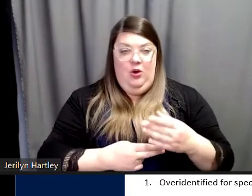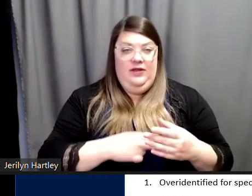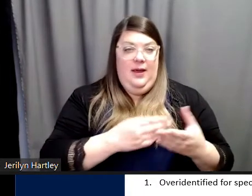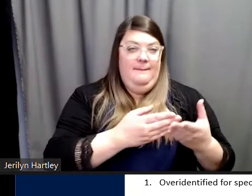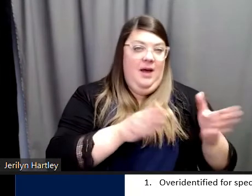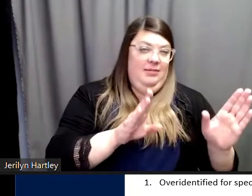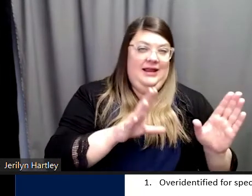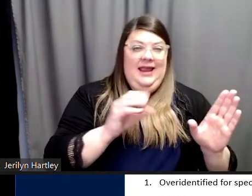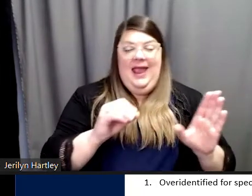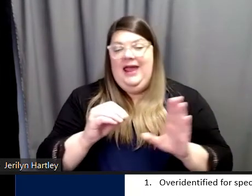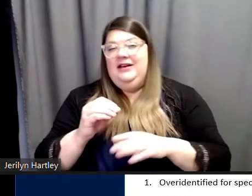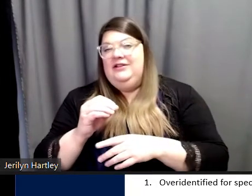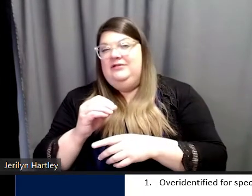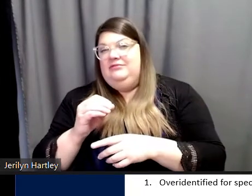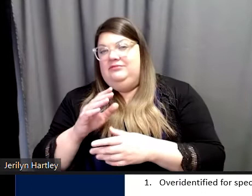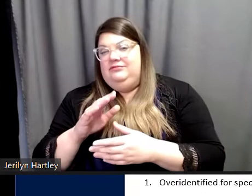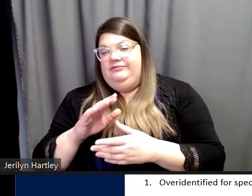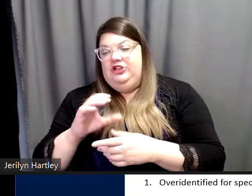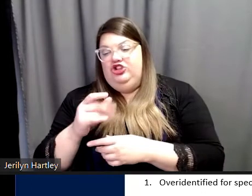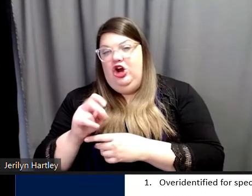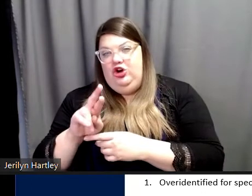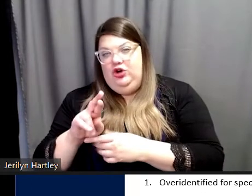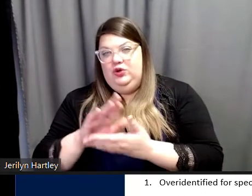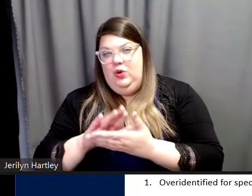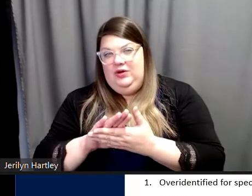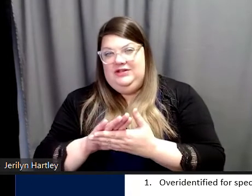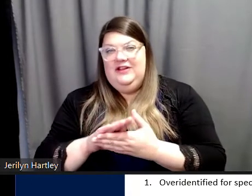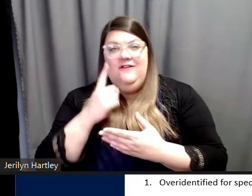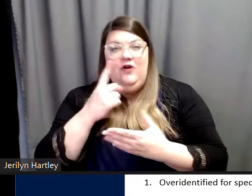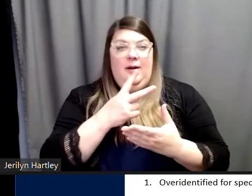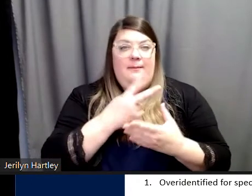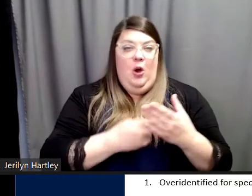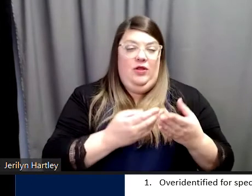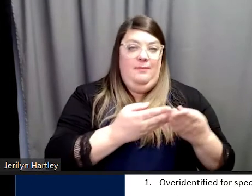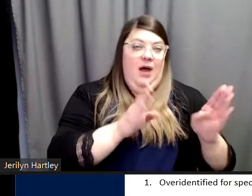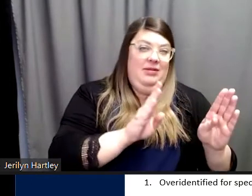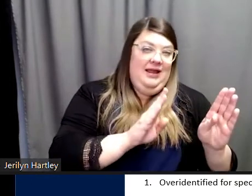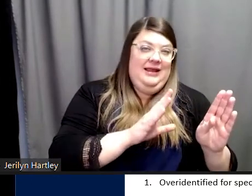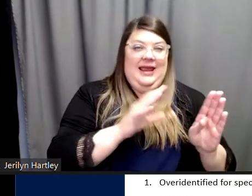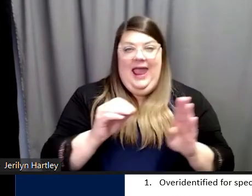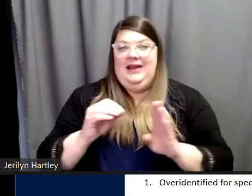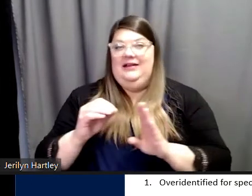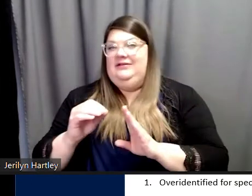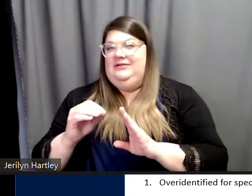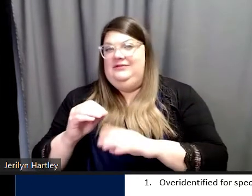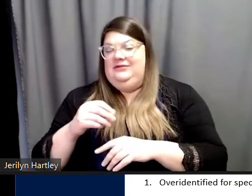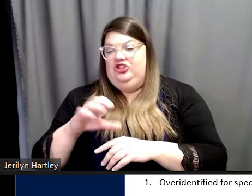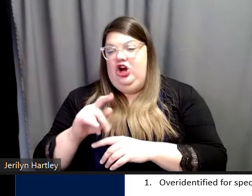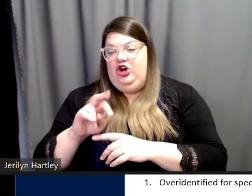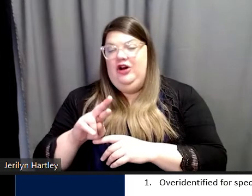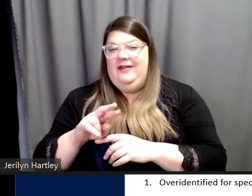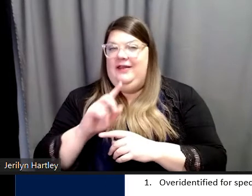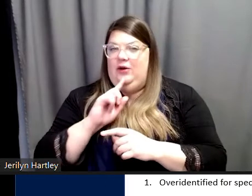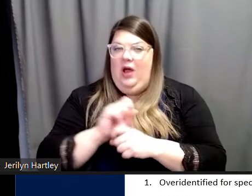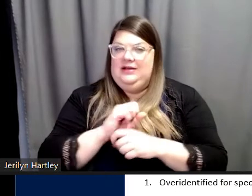results were both for public and charter schools that there was disproportionality, or